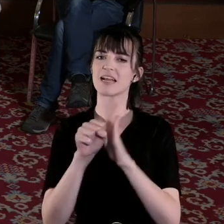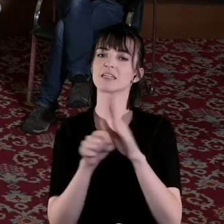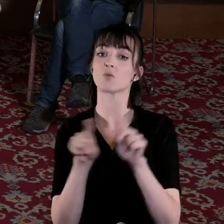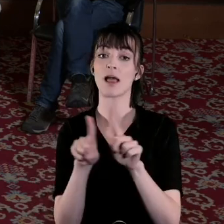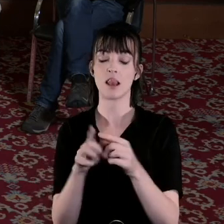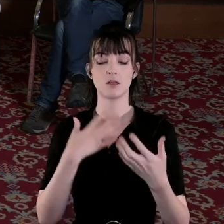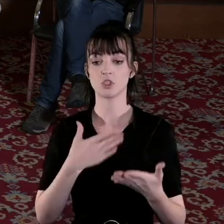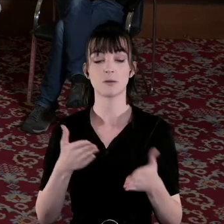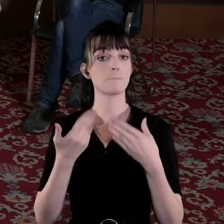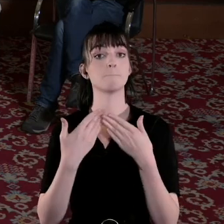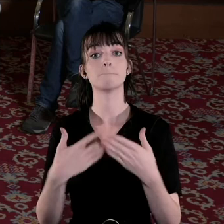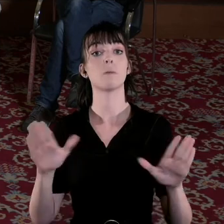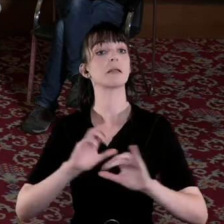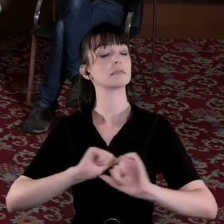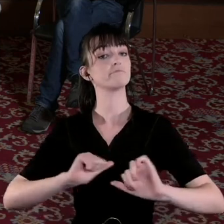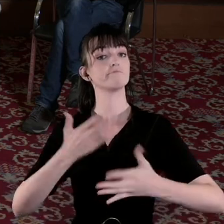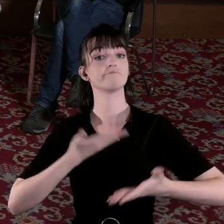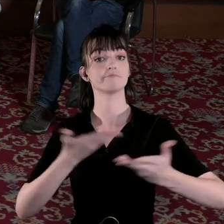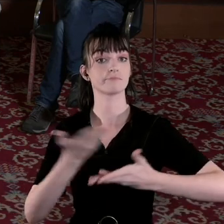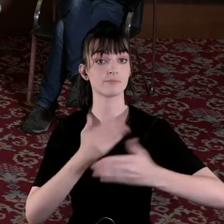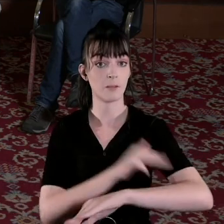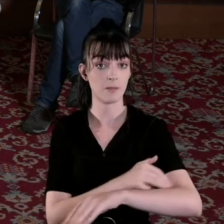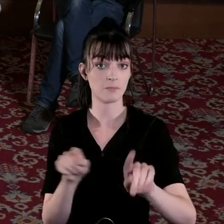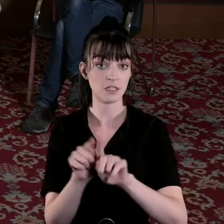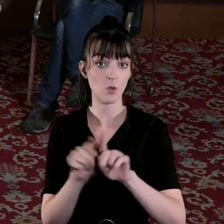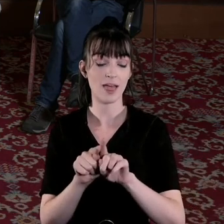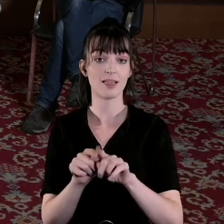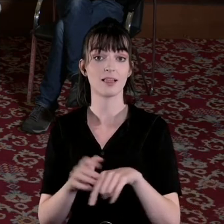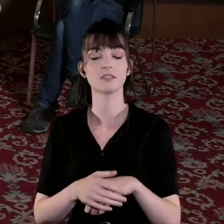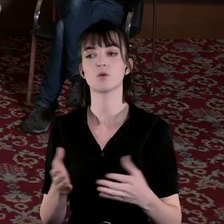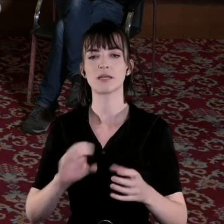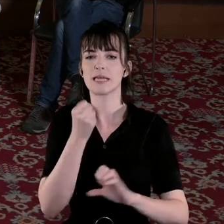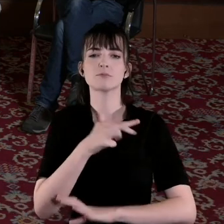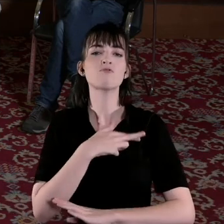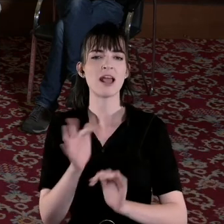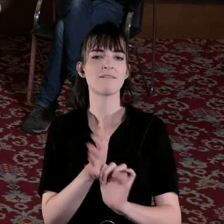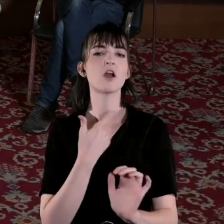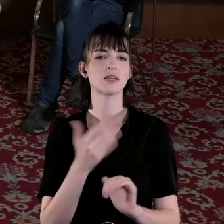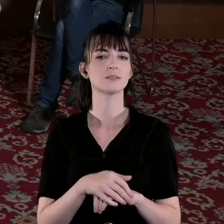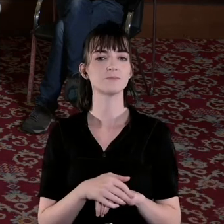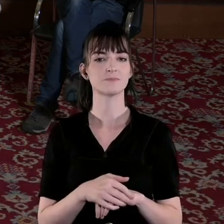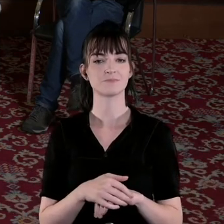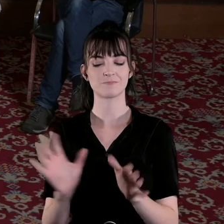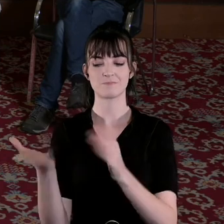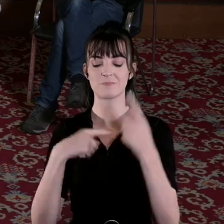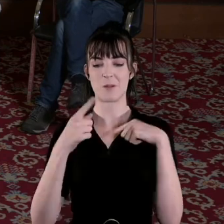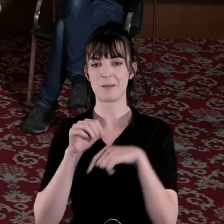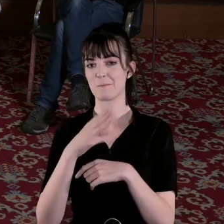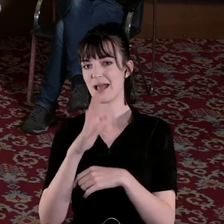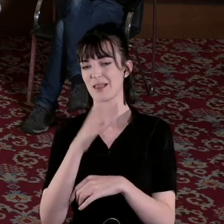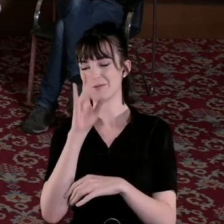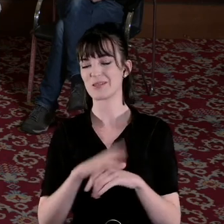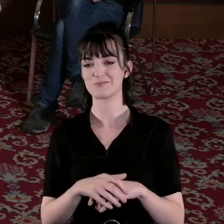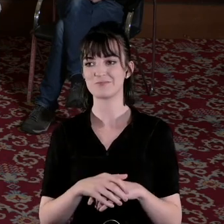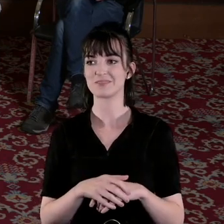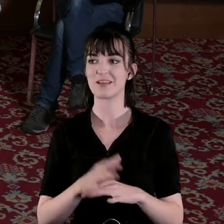public space to discuss these issues as well and it gives it legitimacy I think going back to Michael's questions yeah if you